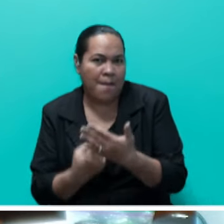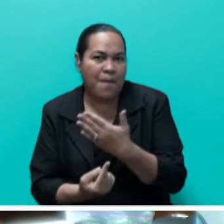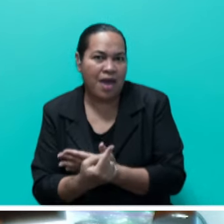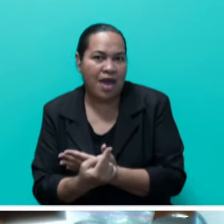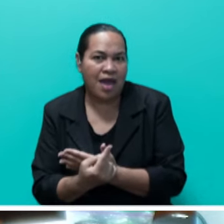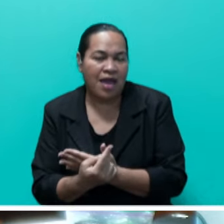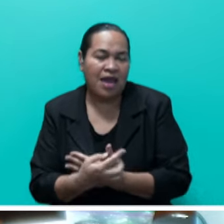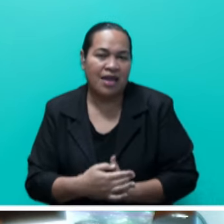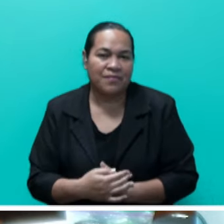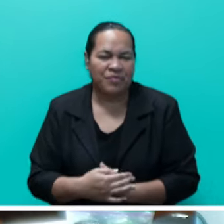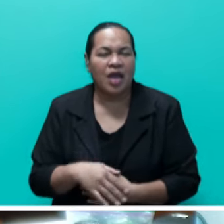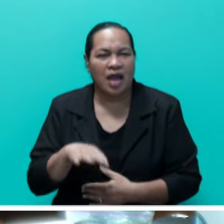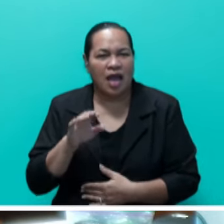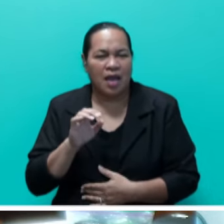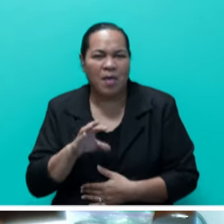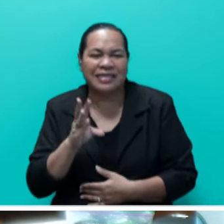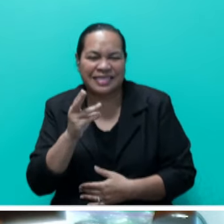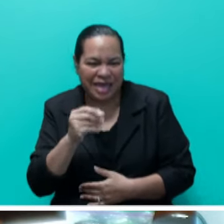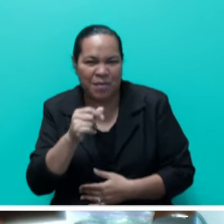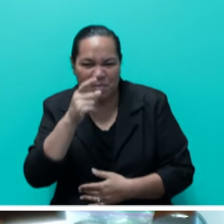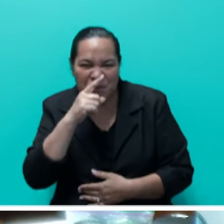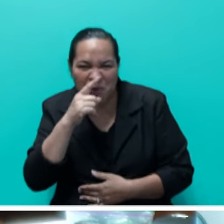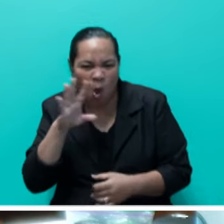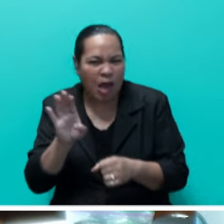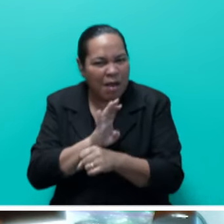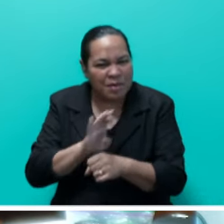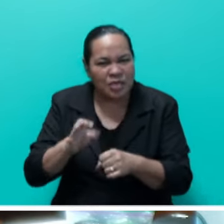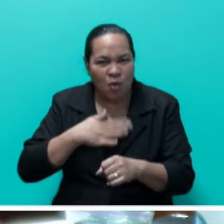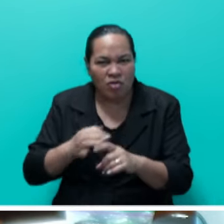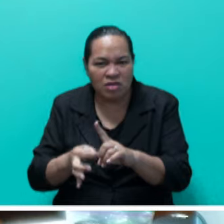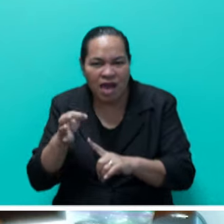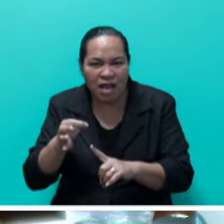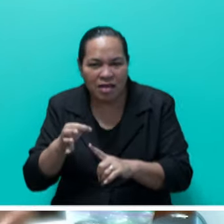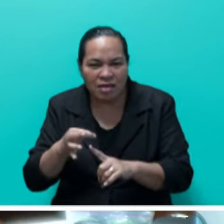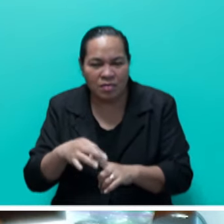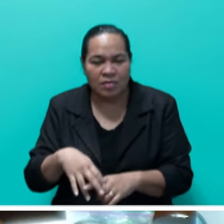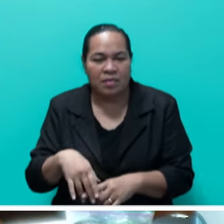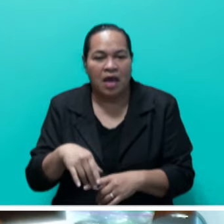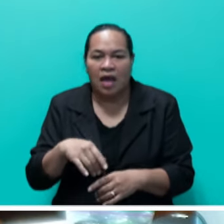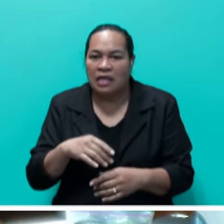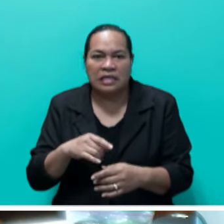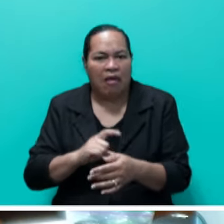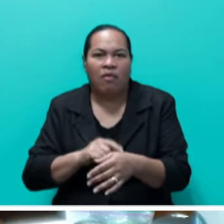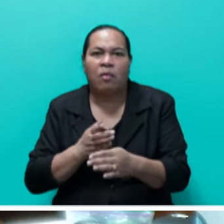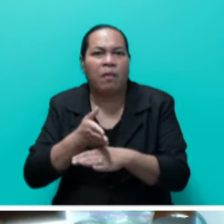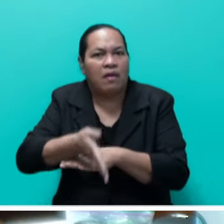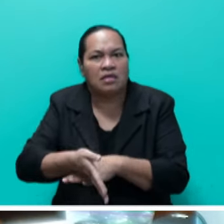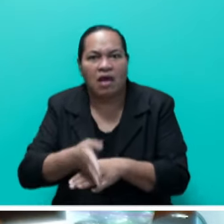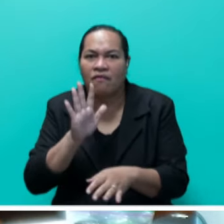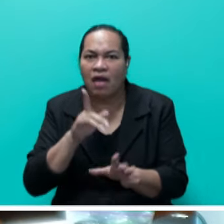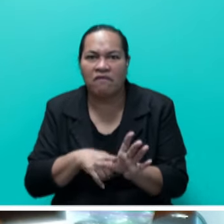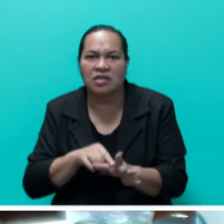developments that do, of course, run past the five years. But what I think